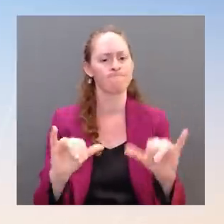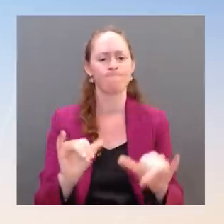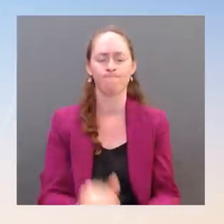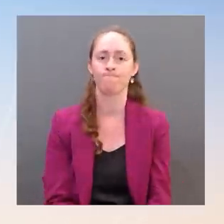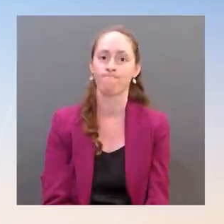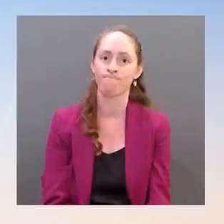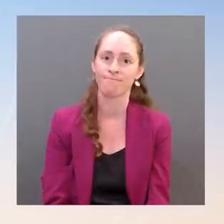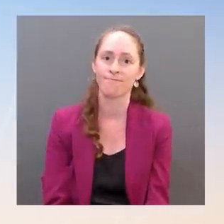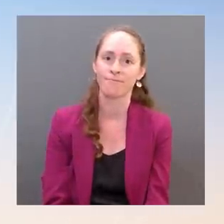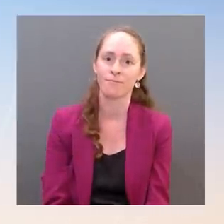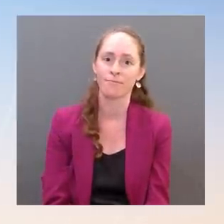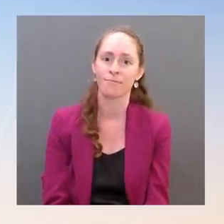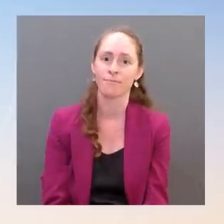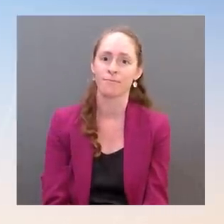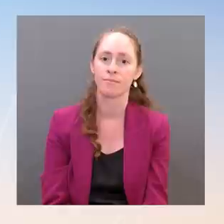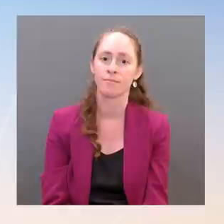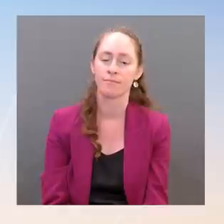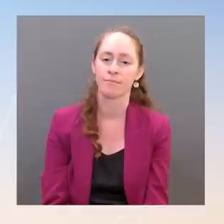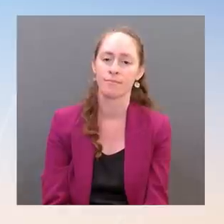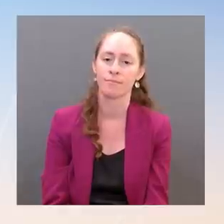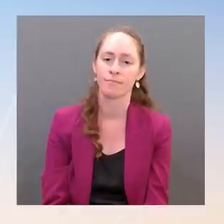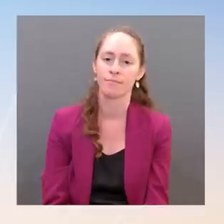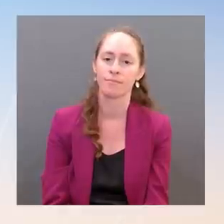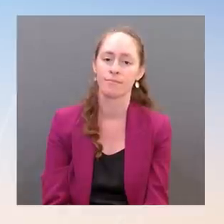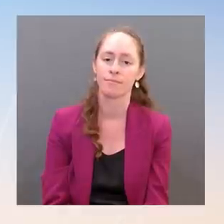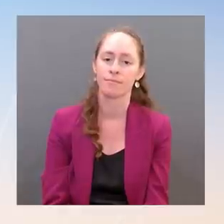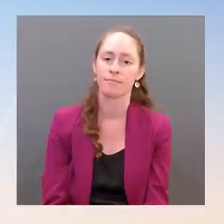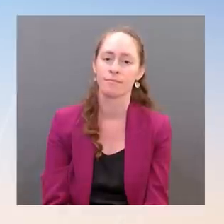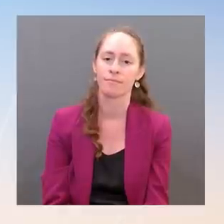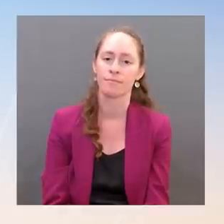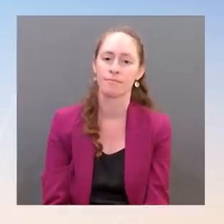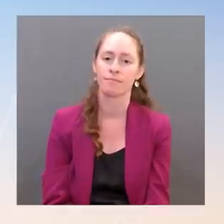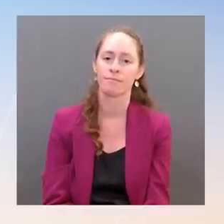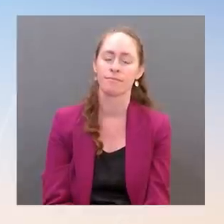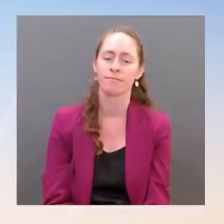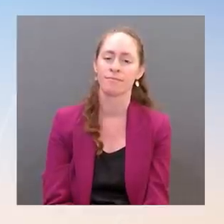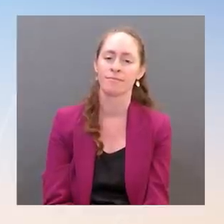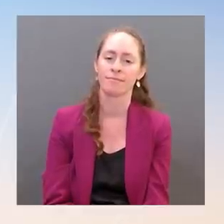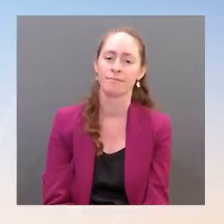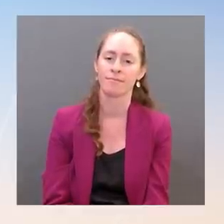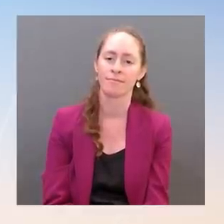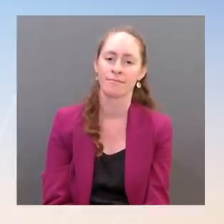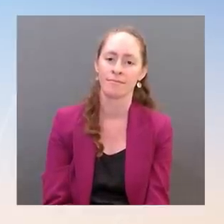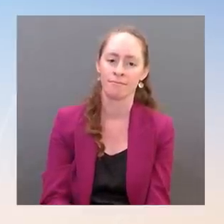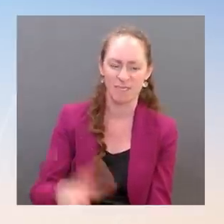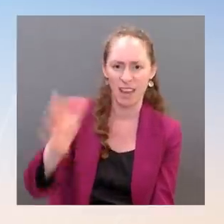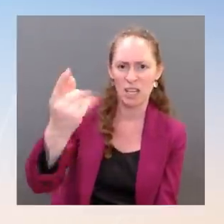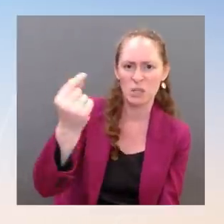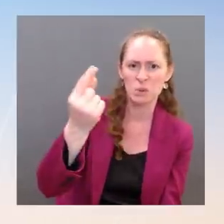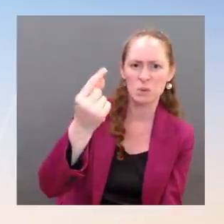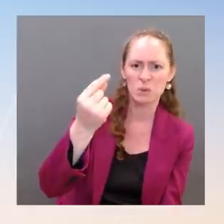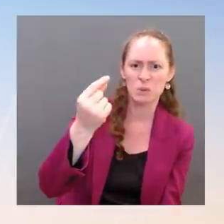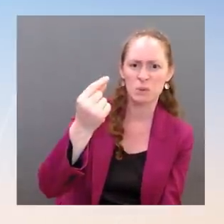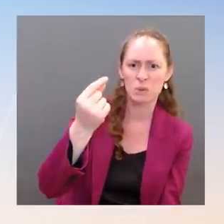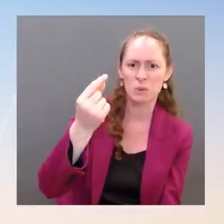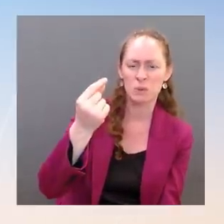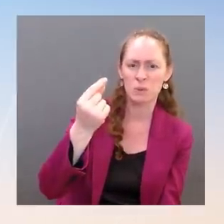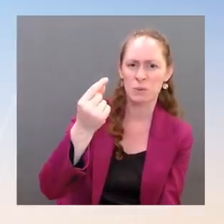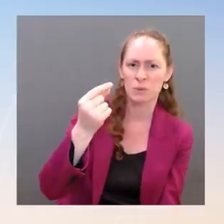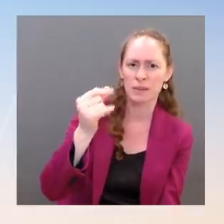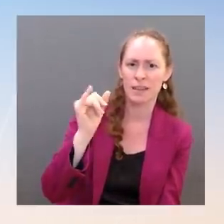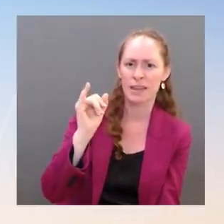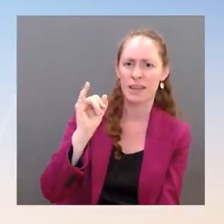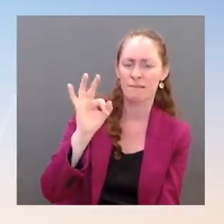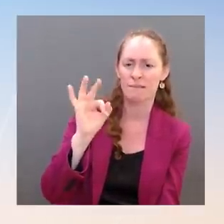our — our country's democracy. the pause of making if Putin escalates after the after Finland and Sweden join